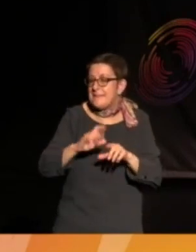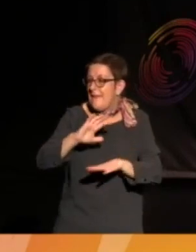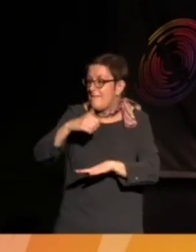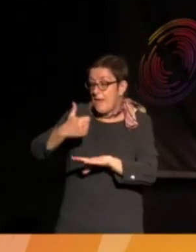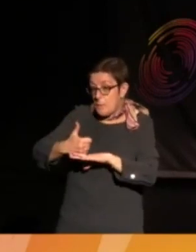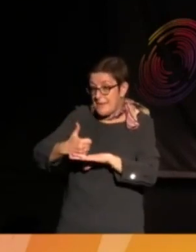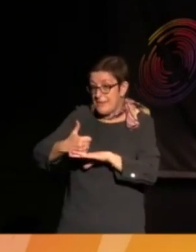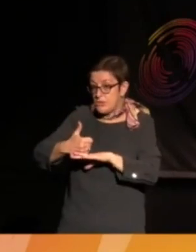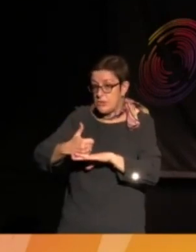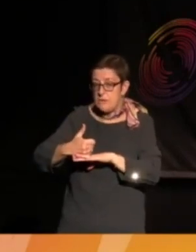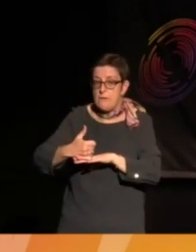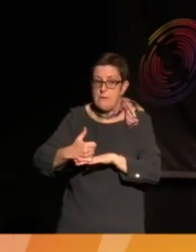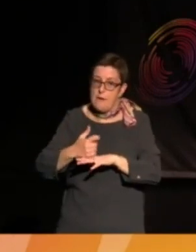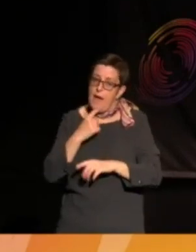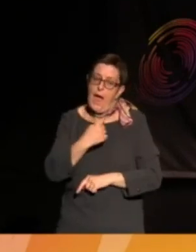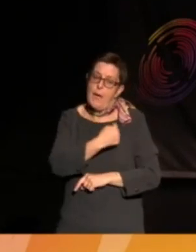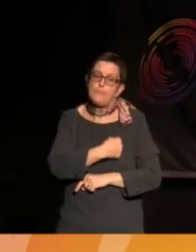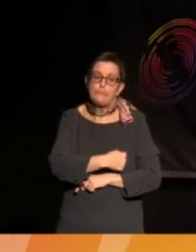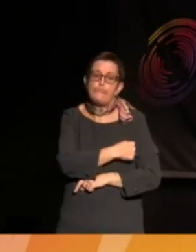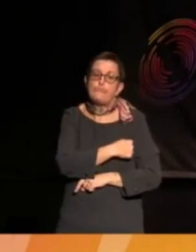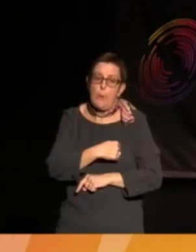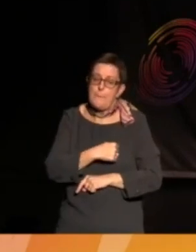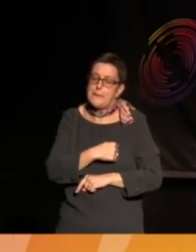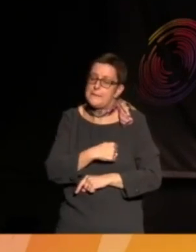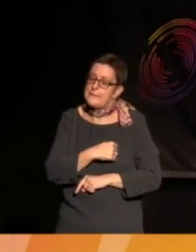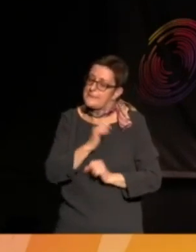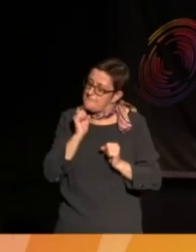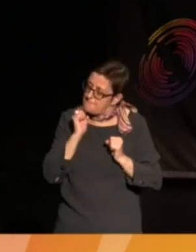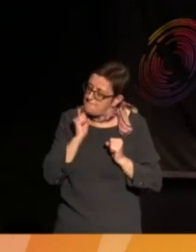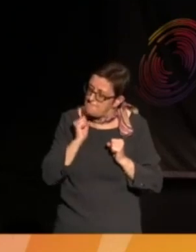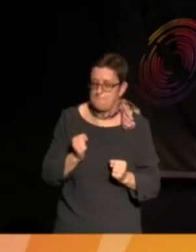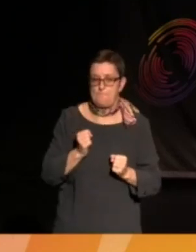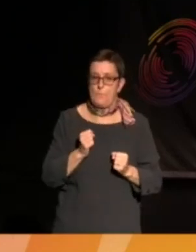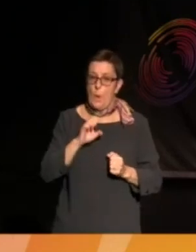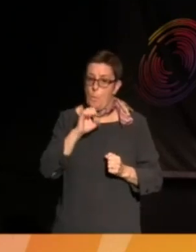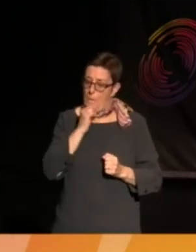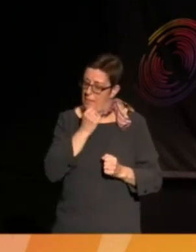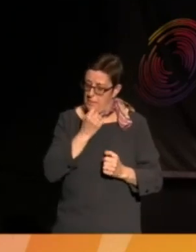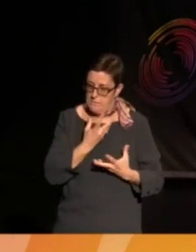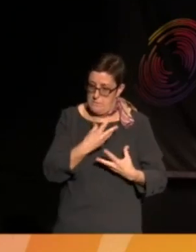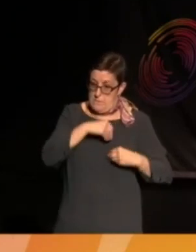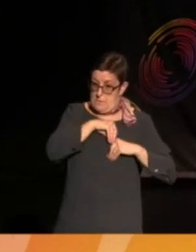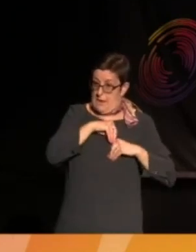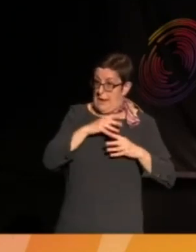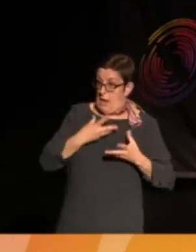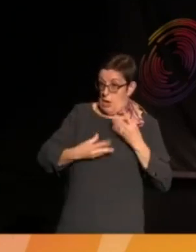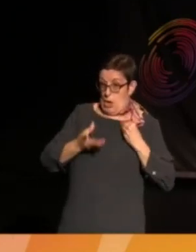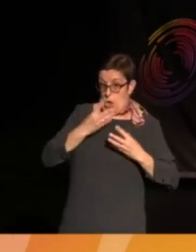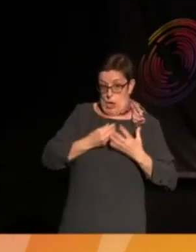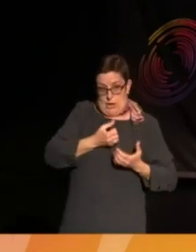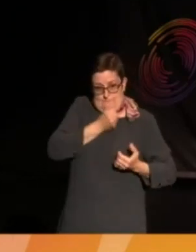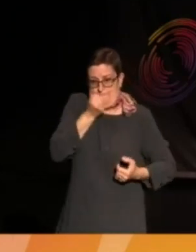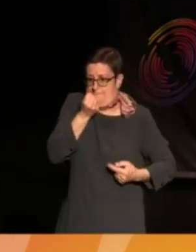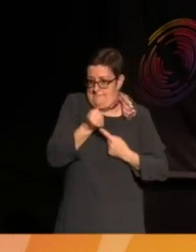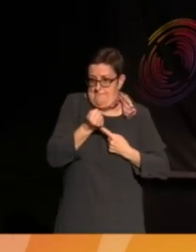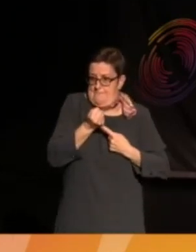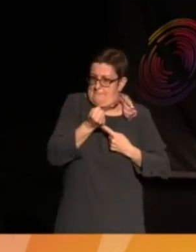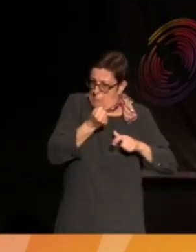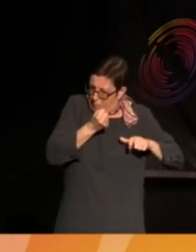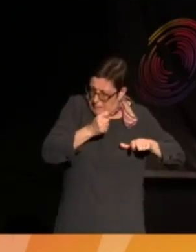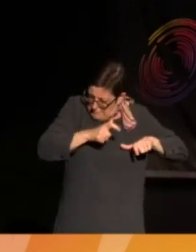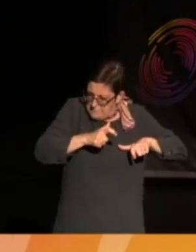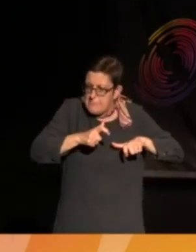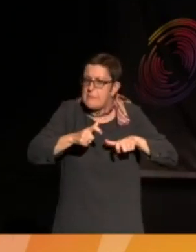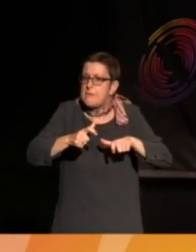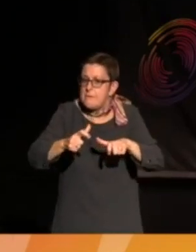promise everybody involved in it, you know, we will carry forward what has happened here in recent days into promoting the concept of human